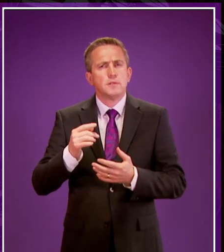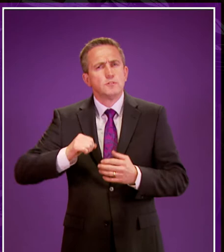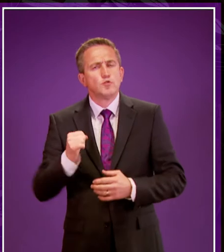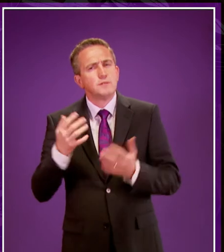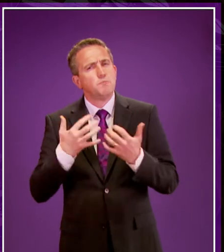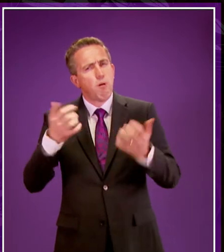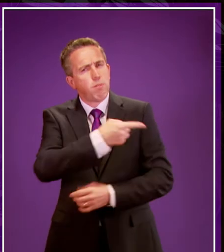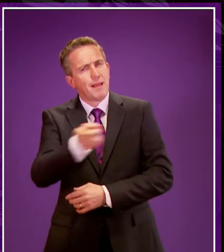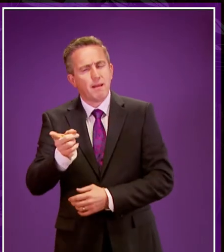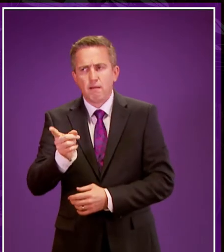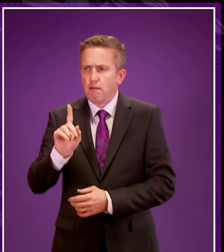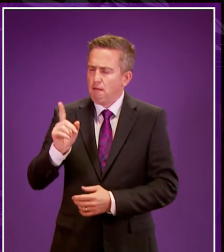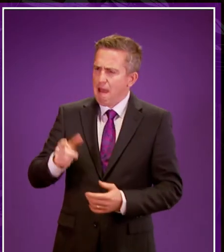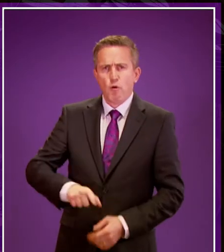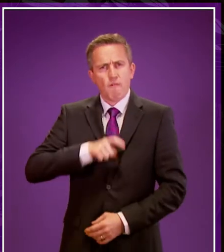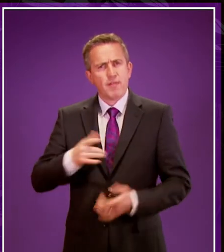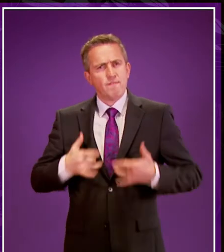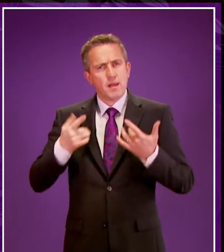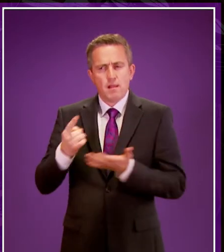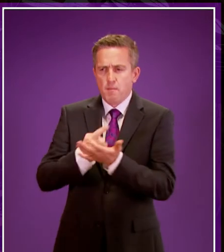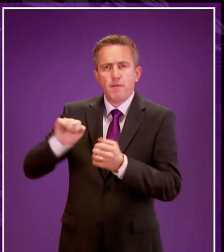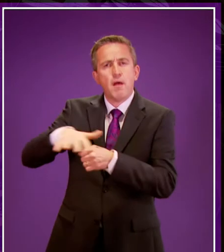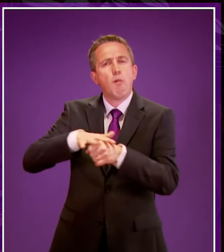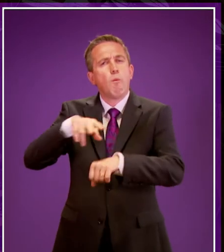all sections have in their local police force?